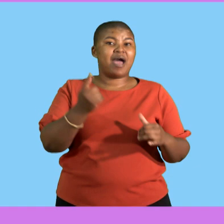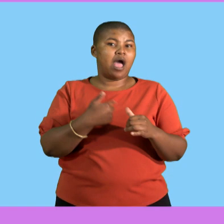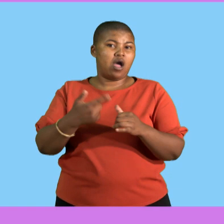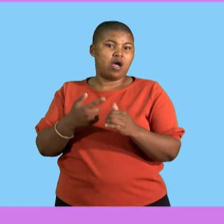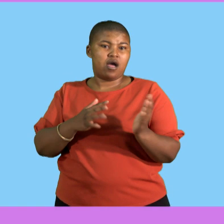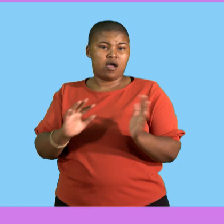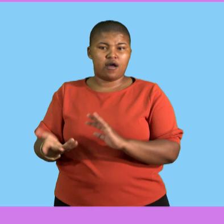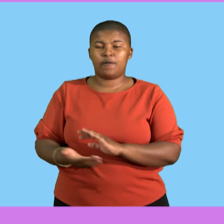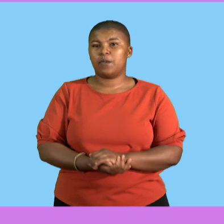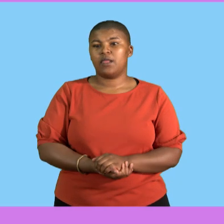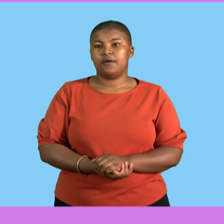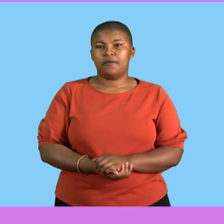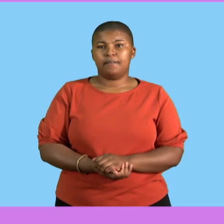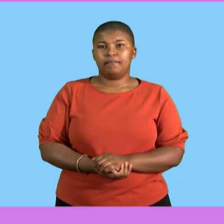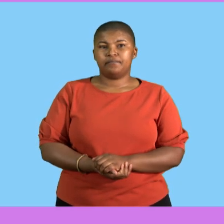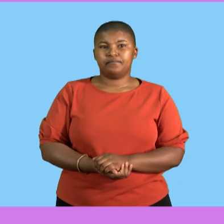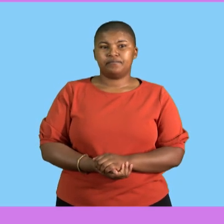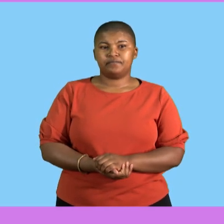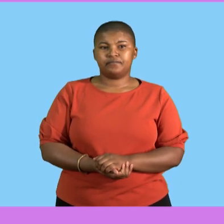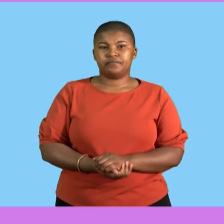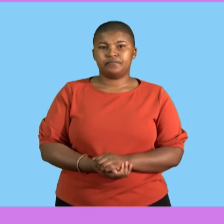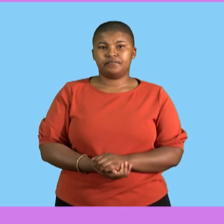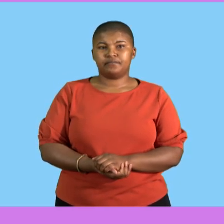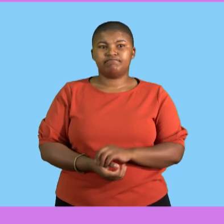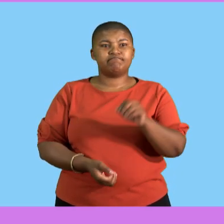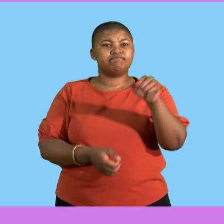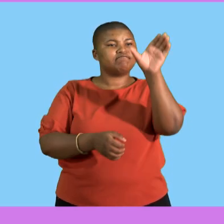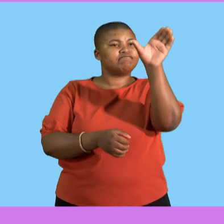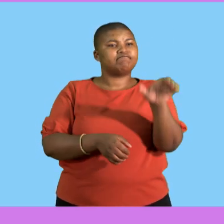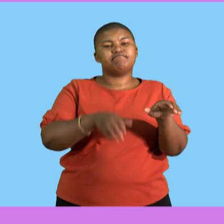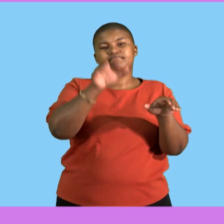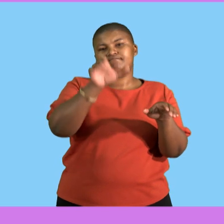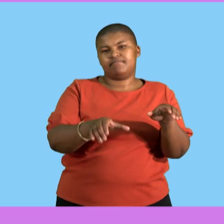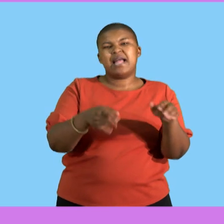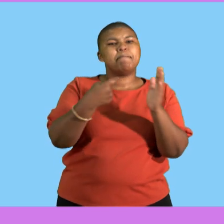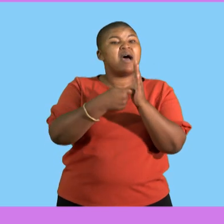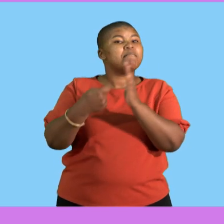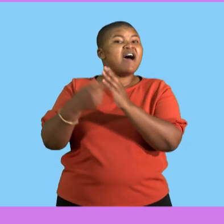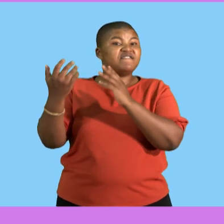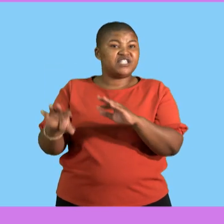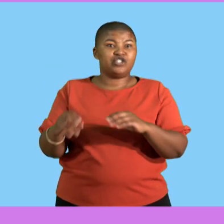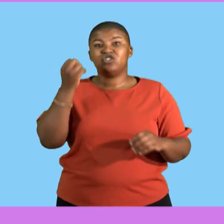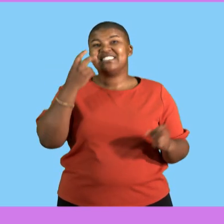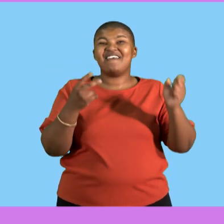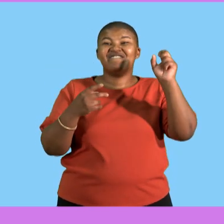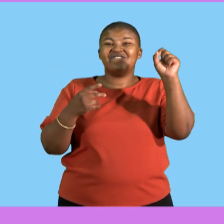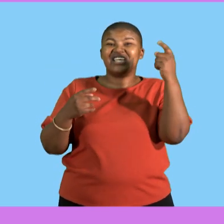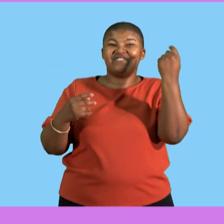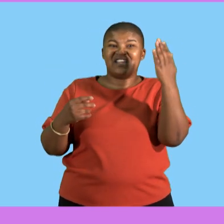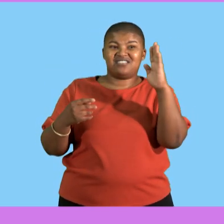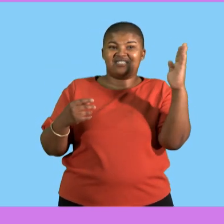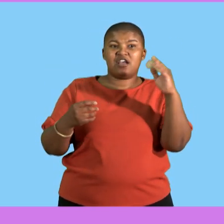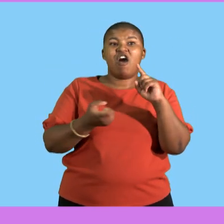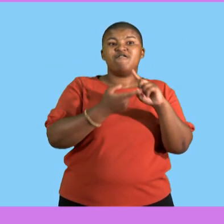Let's take a look at two till slopes. Now, the first one on the left hand side is from